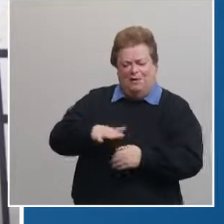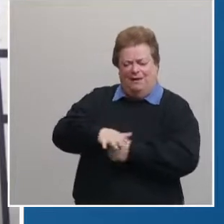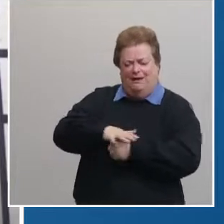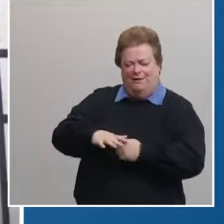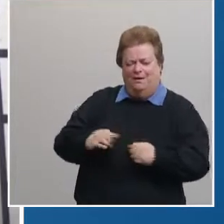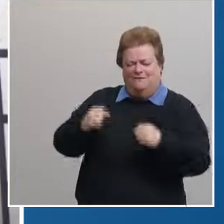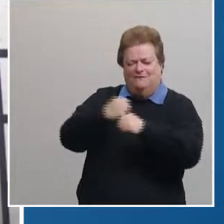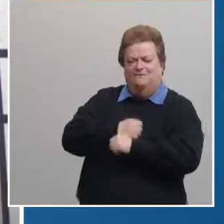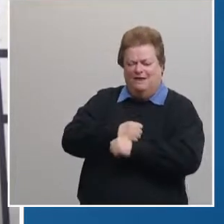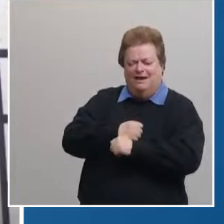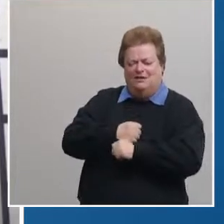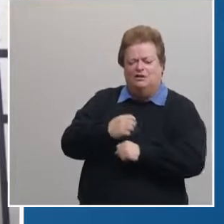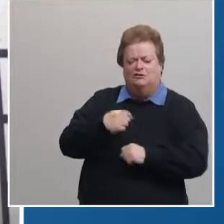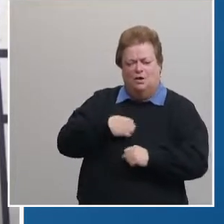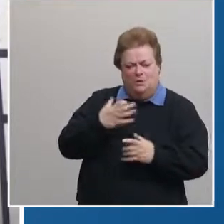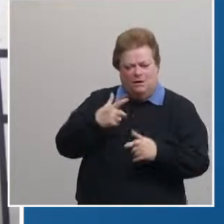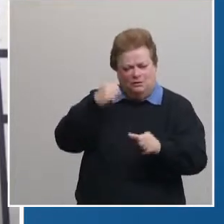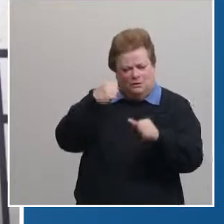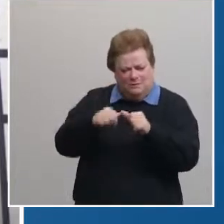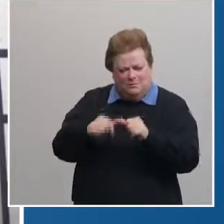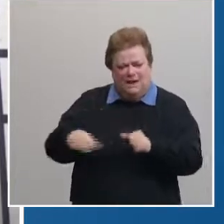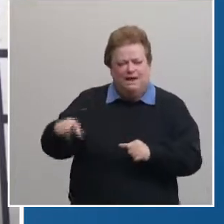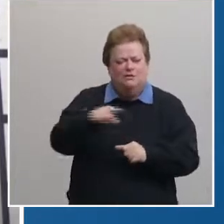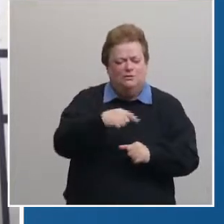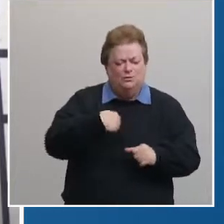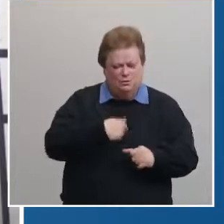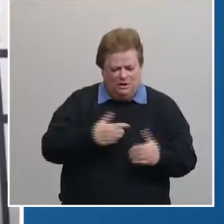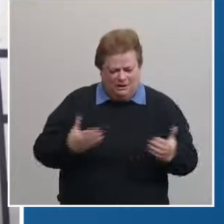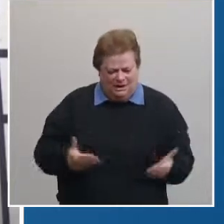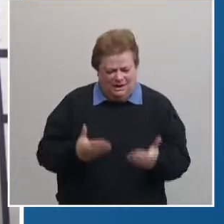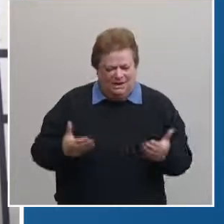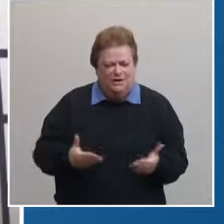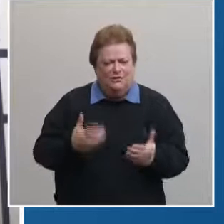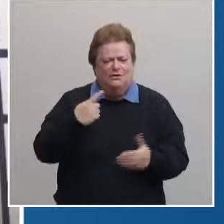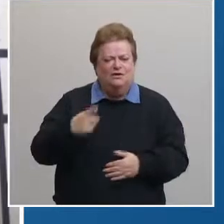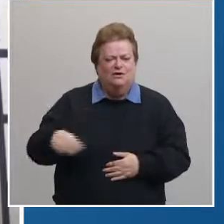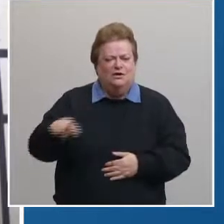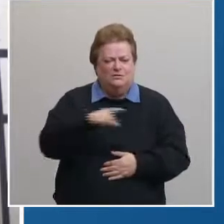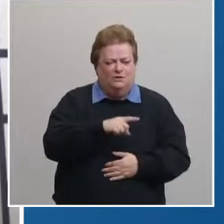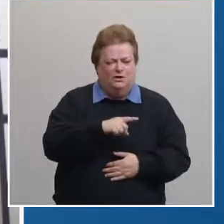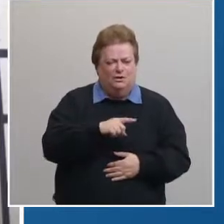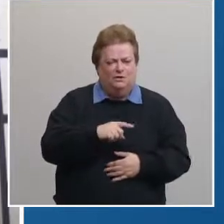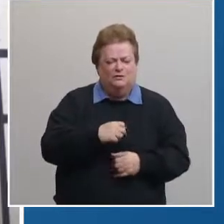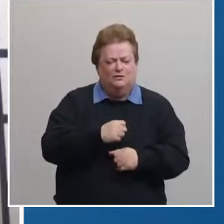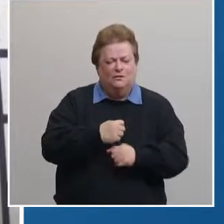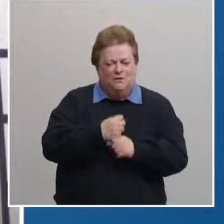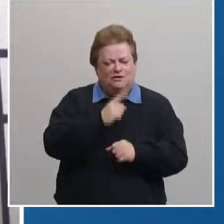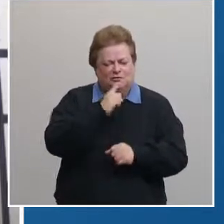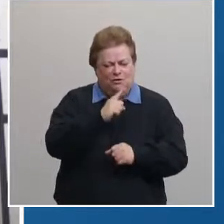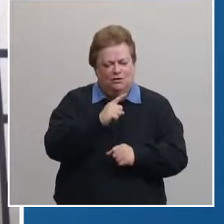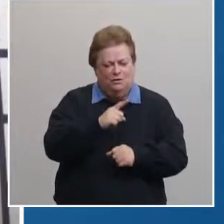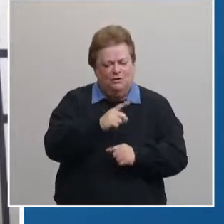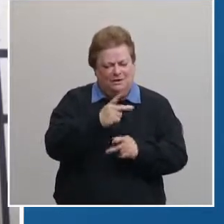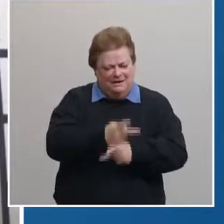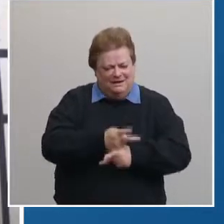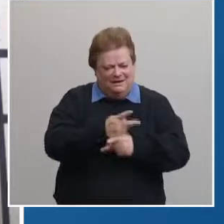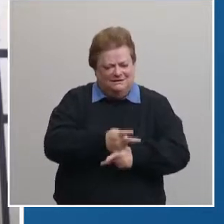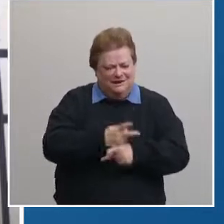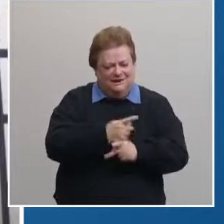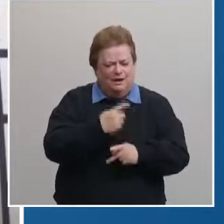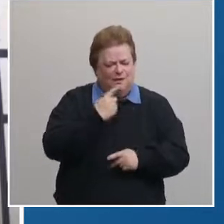wanting to remind you that we're here for you we're wanting to make sure that that aspect of your health is taken care of as it will